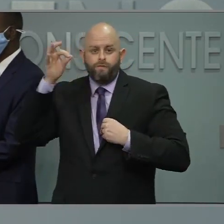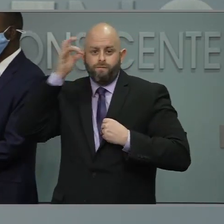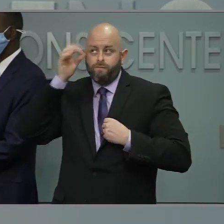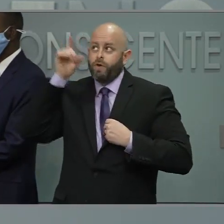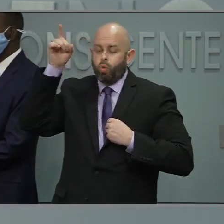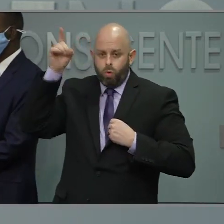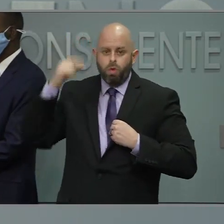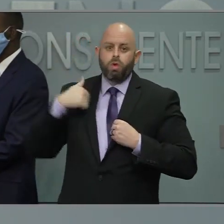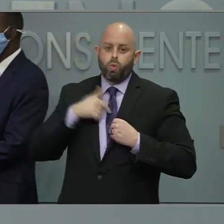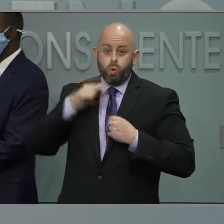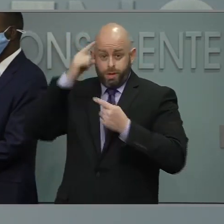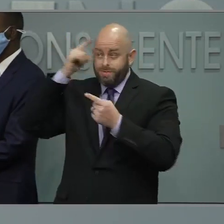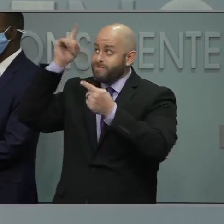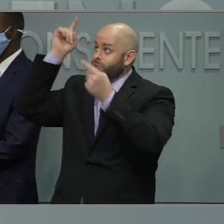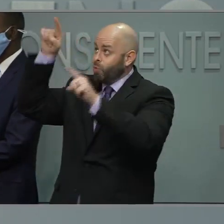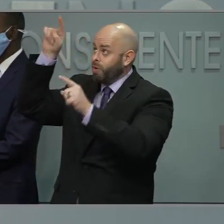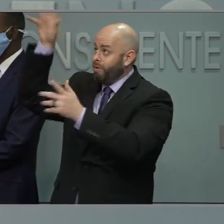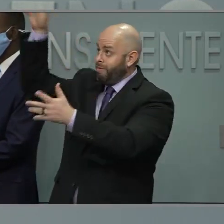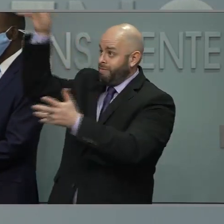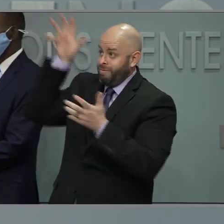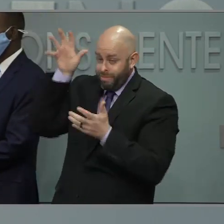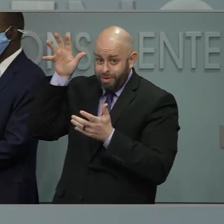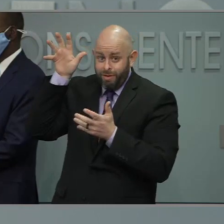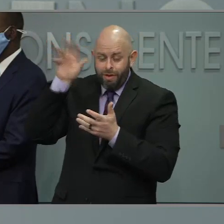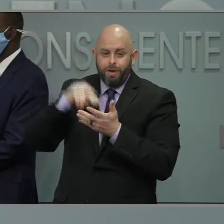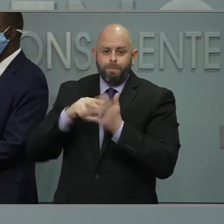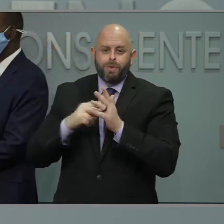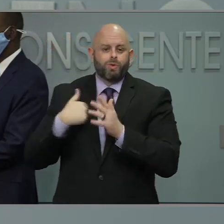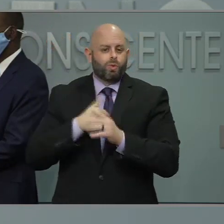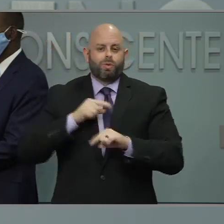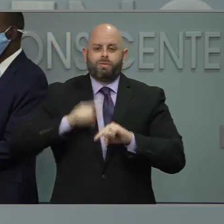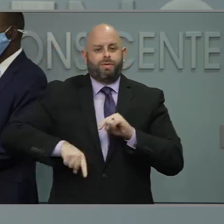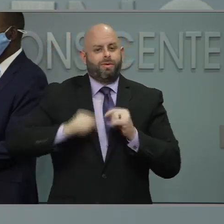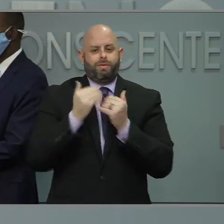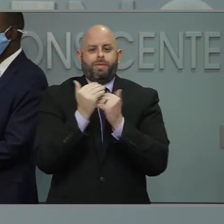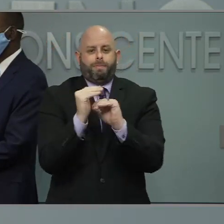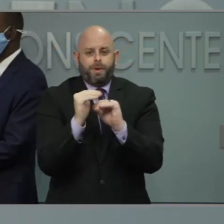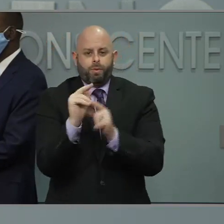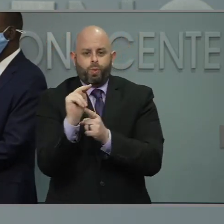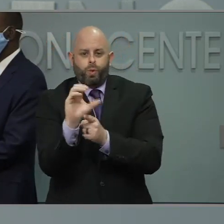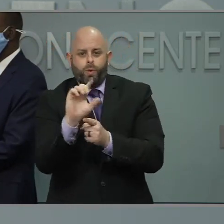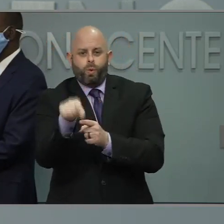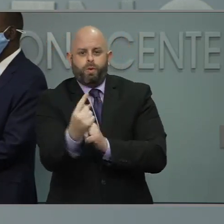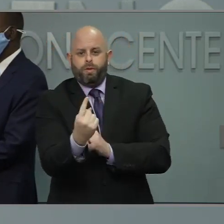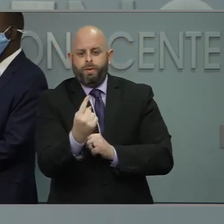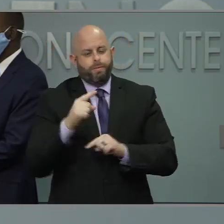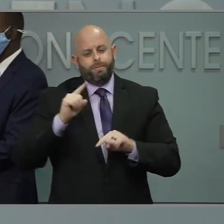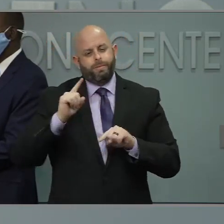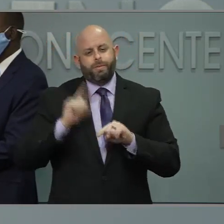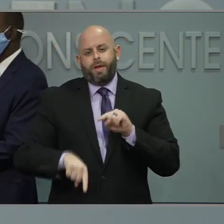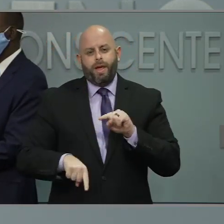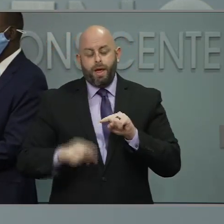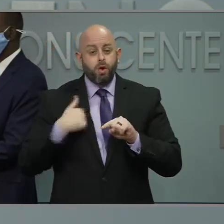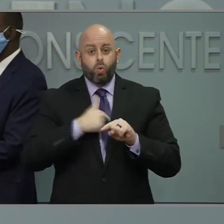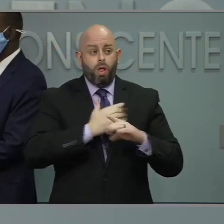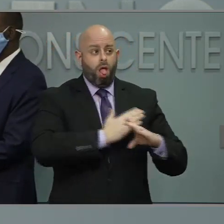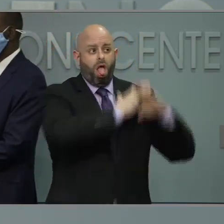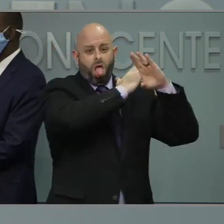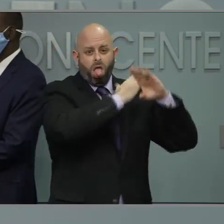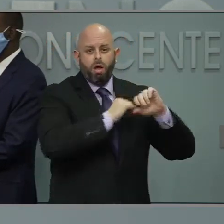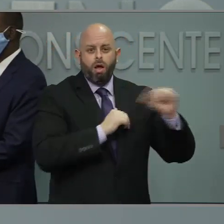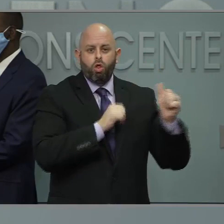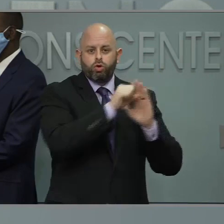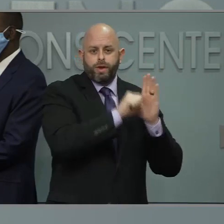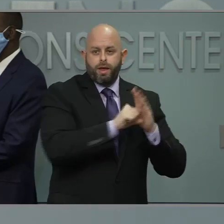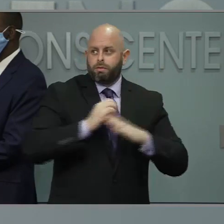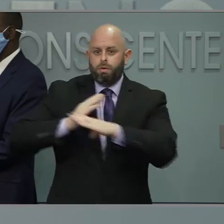from the federal government, that our jurisdiction is not meant to keep anyone from getting the